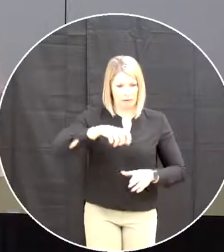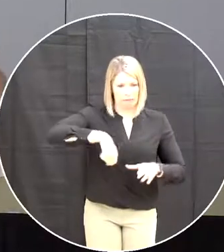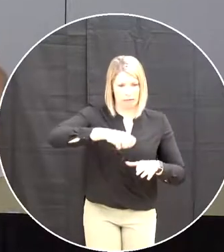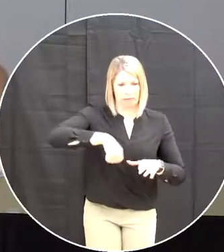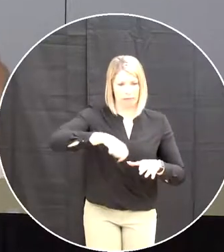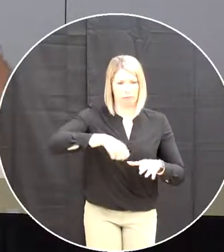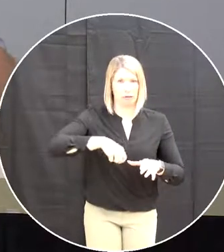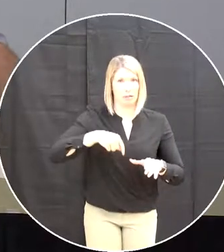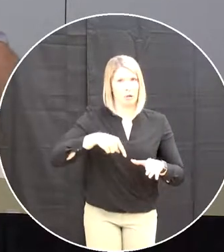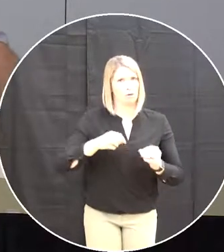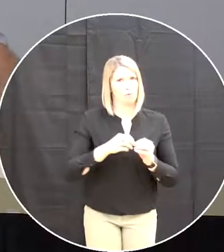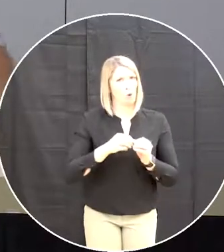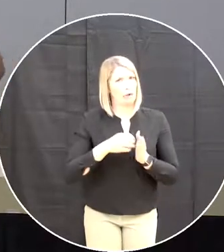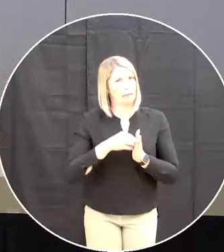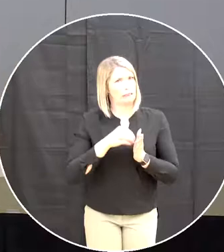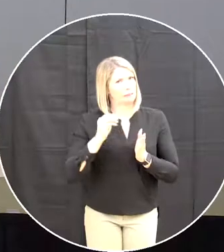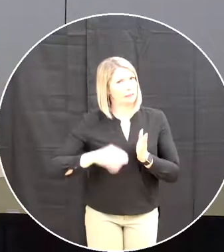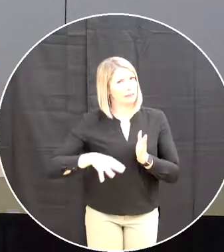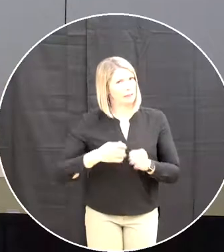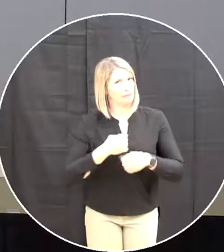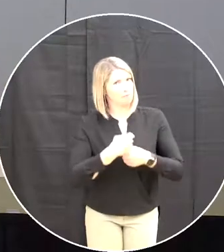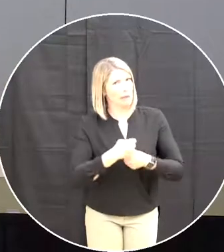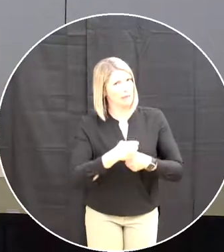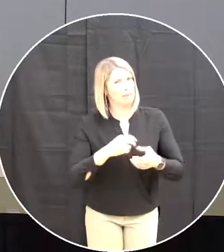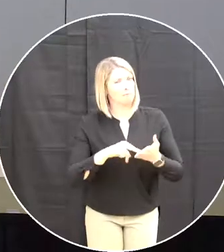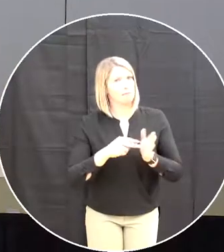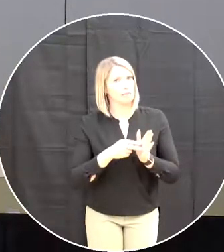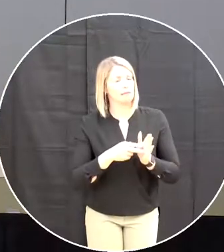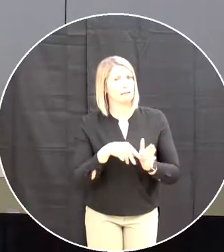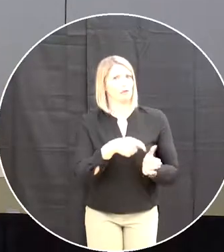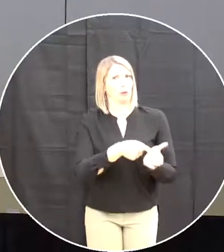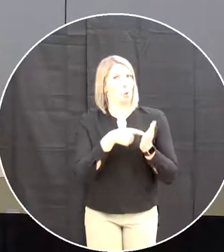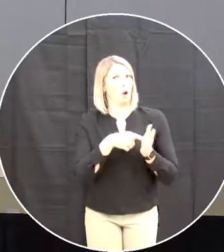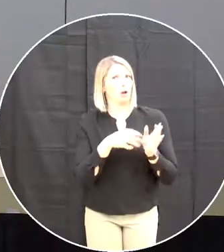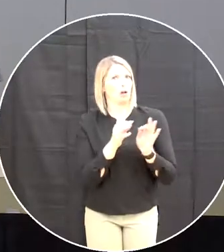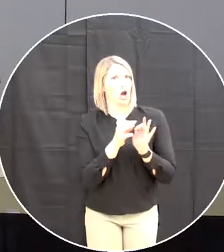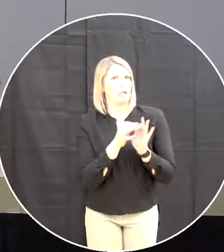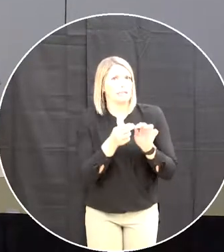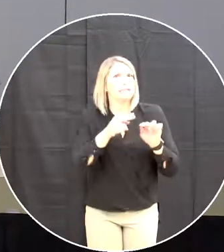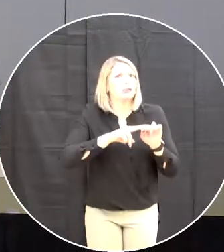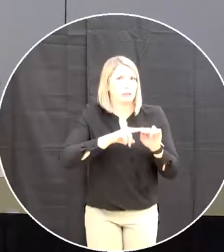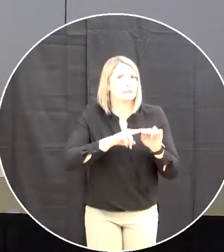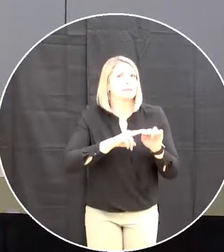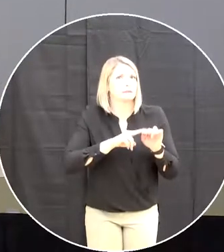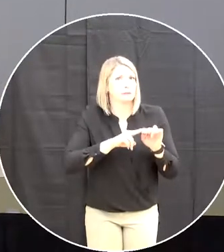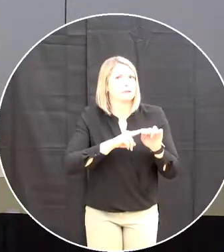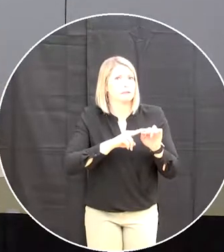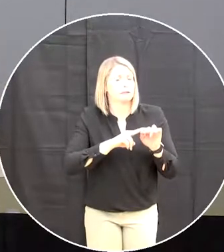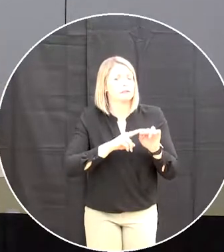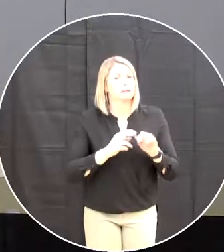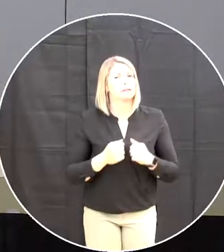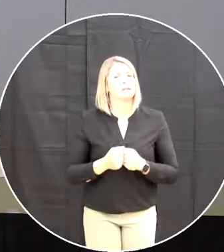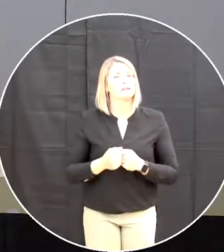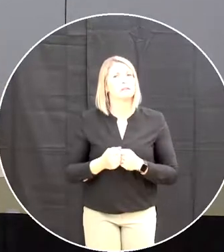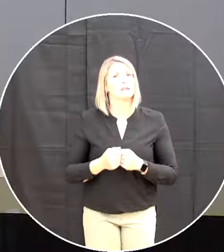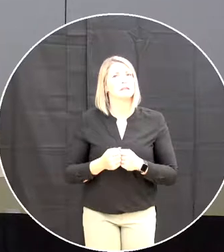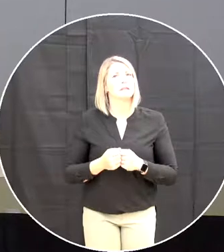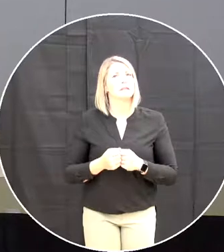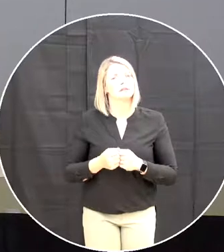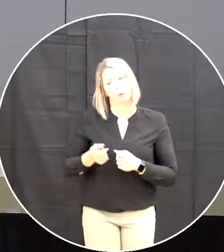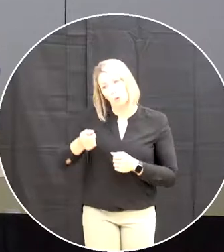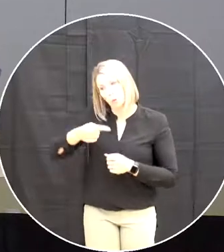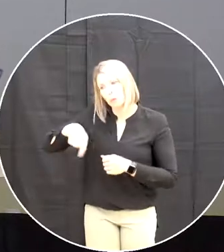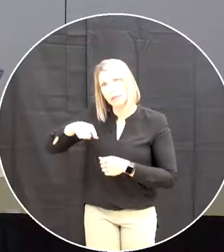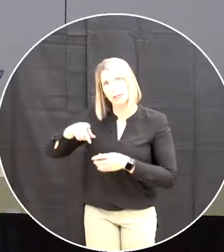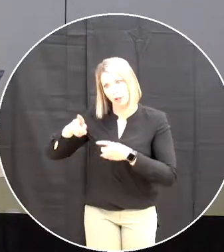and uh we and it's still ongoing we the directors are looking at uh